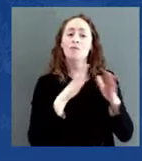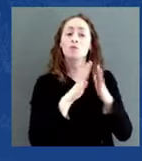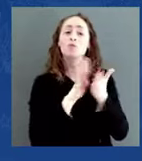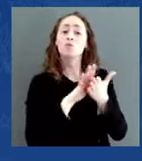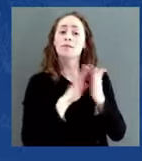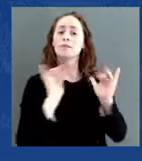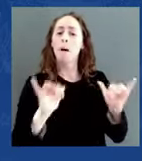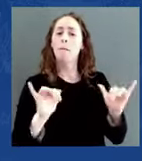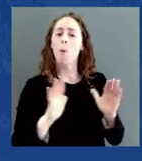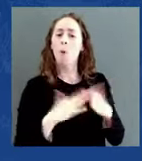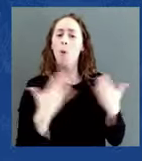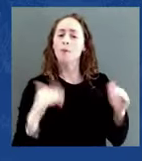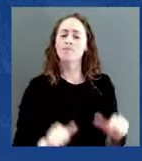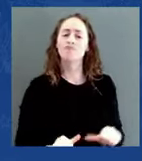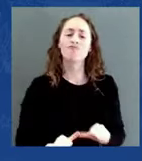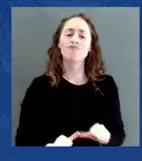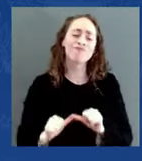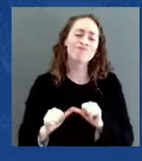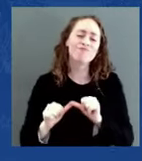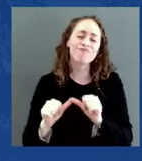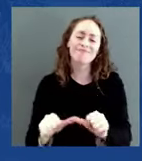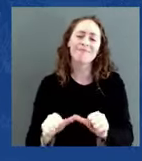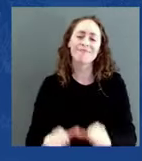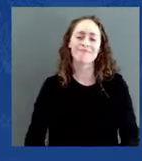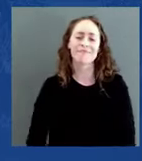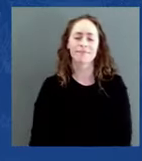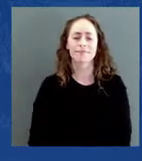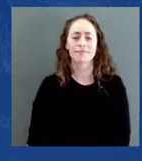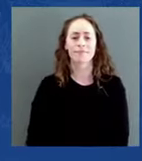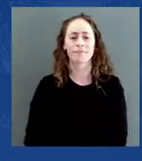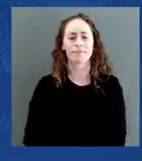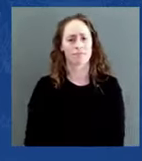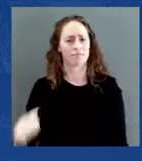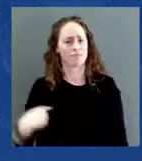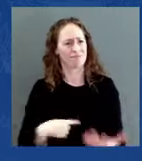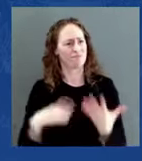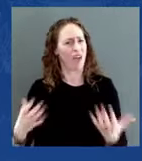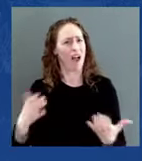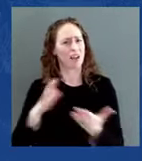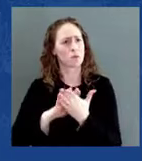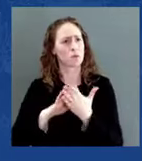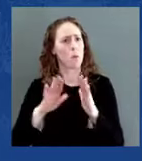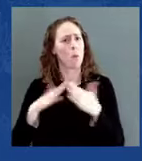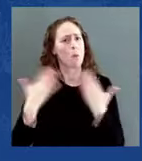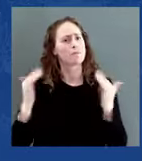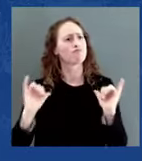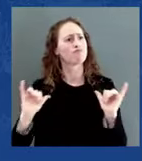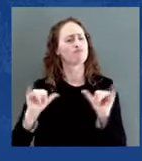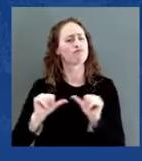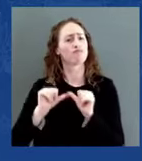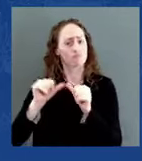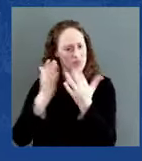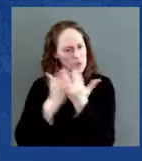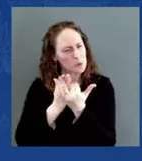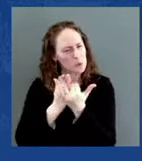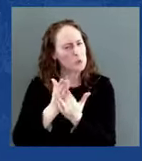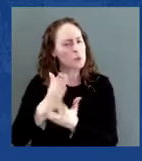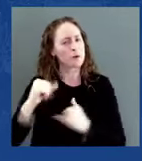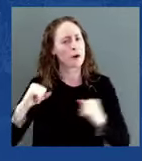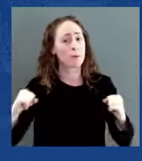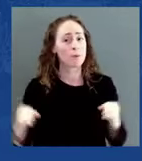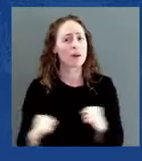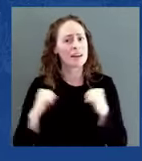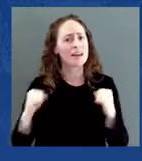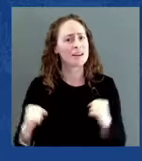winter. This winter, the CDC is now reviewing pioneering approaches like we call test to